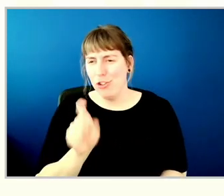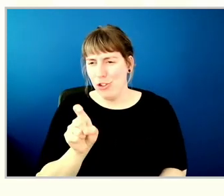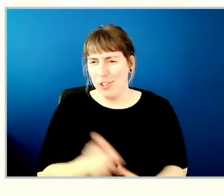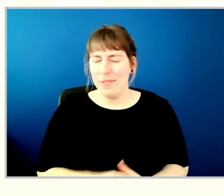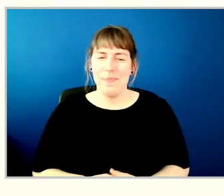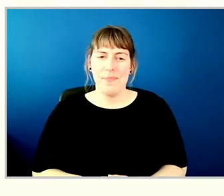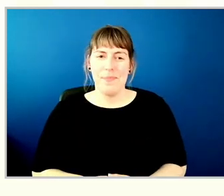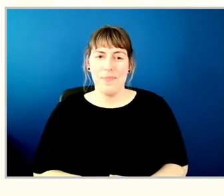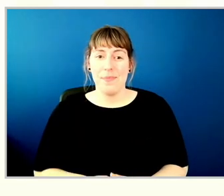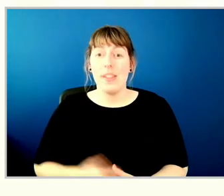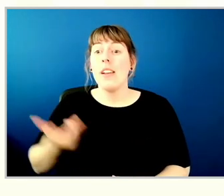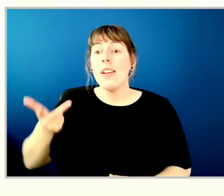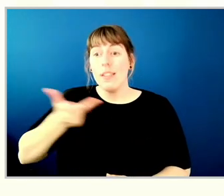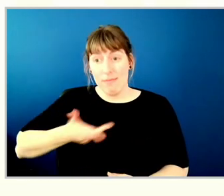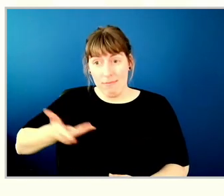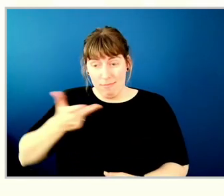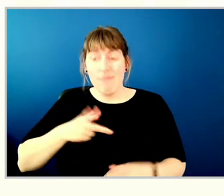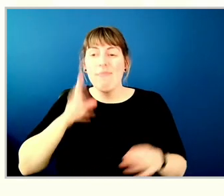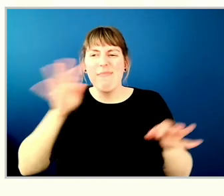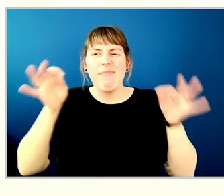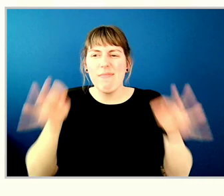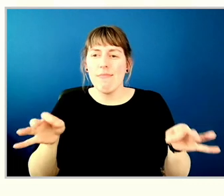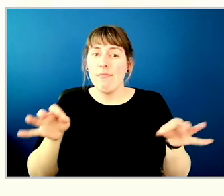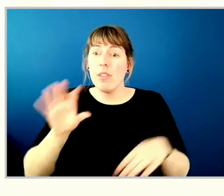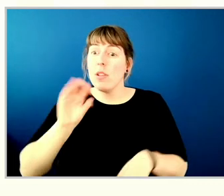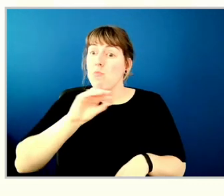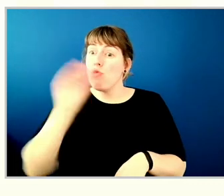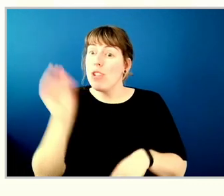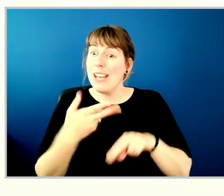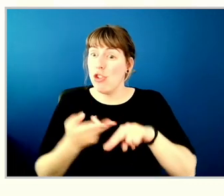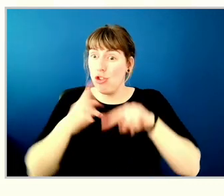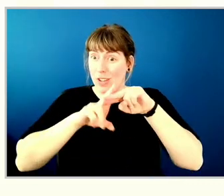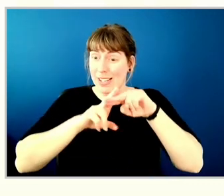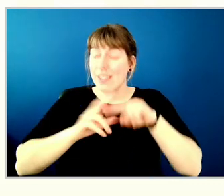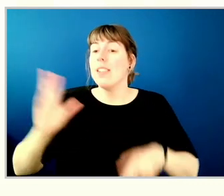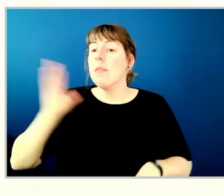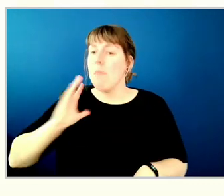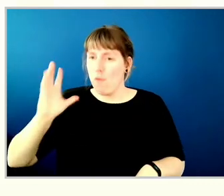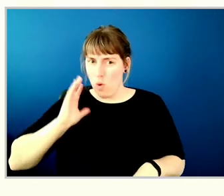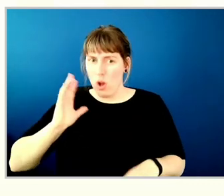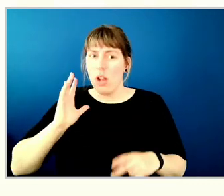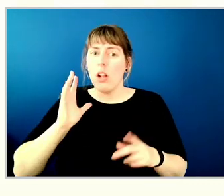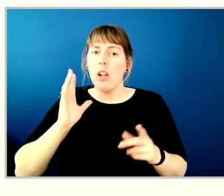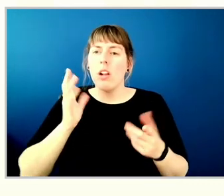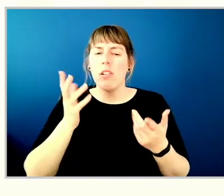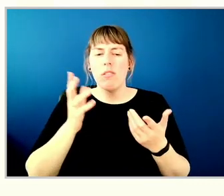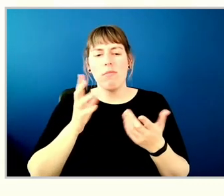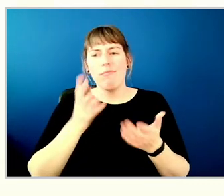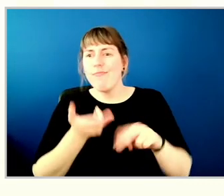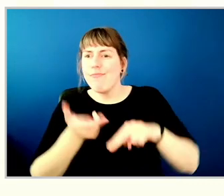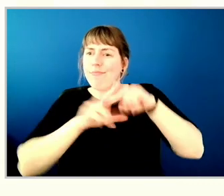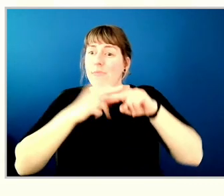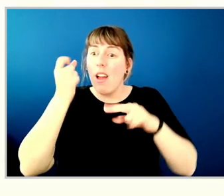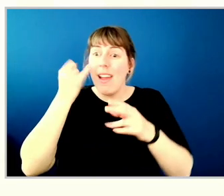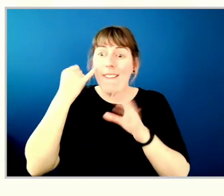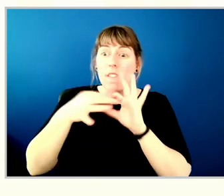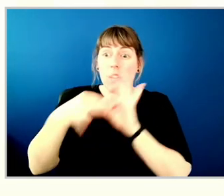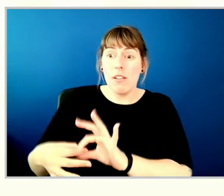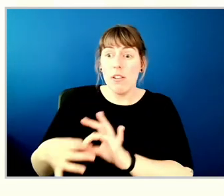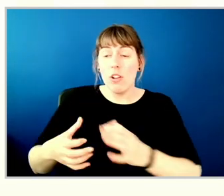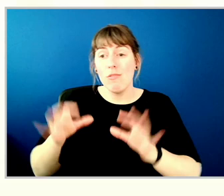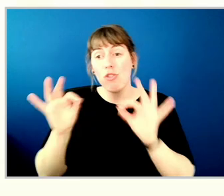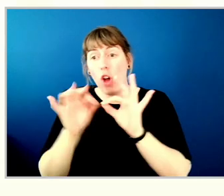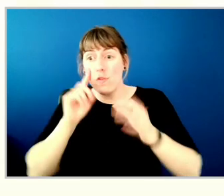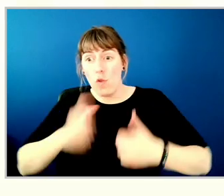to provide a percentage increase in the past. There had been increases that were tied to cost of living, etc. But we felt that if we gave a